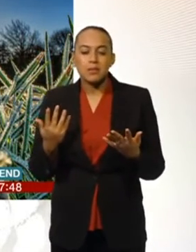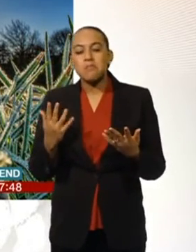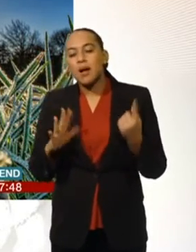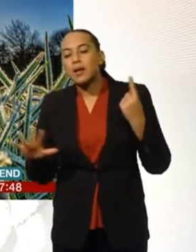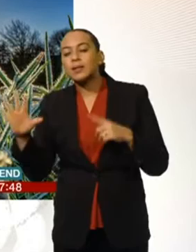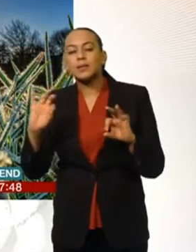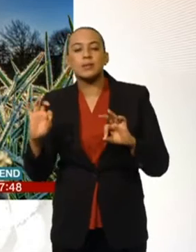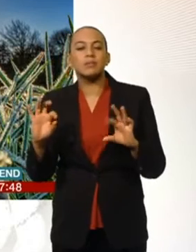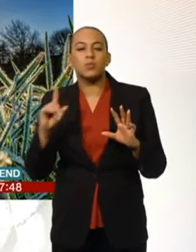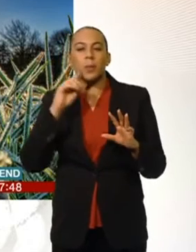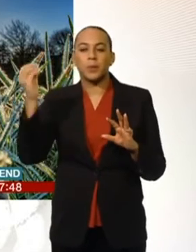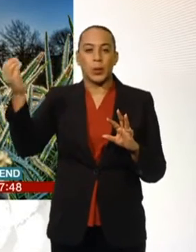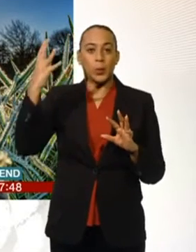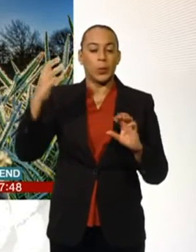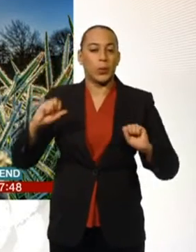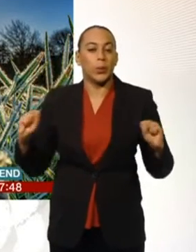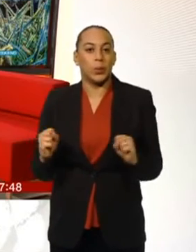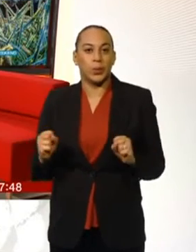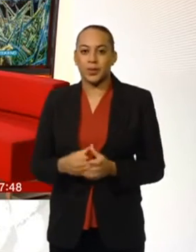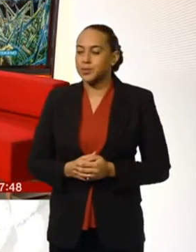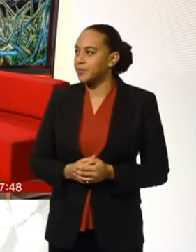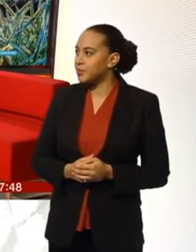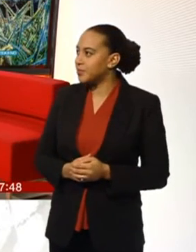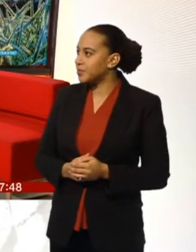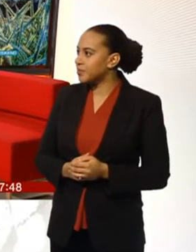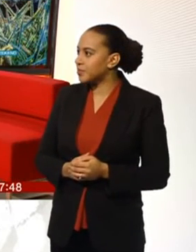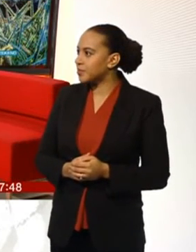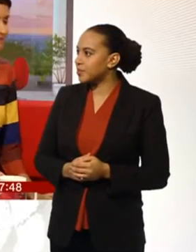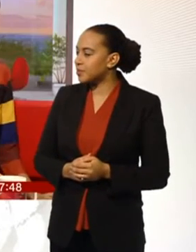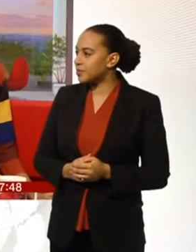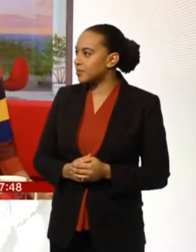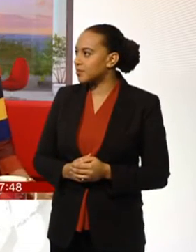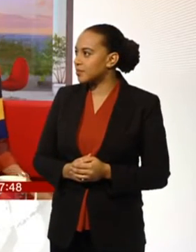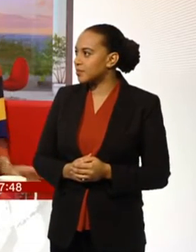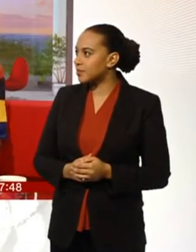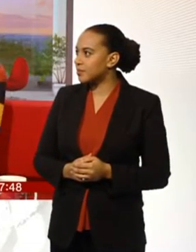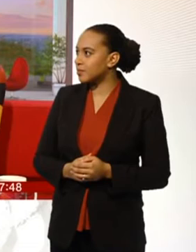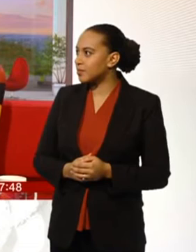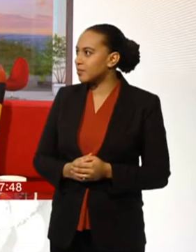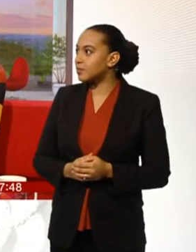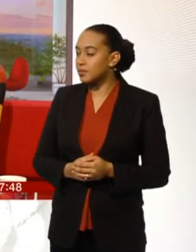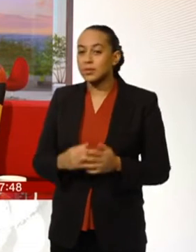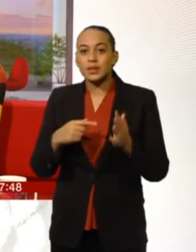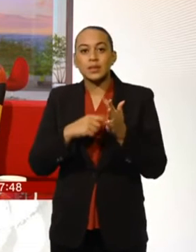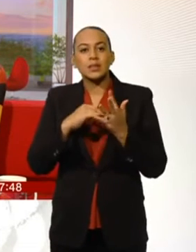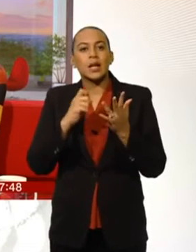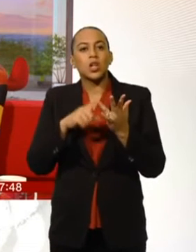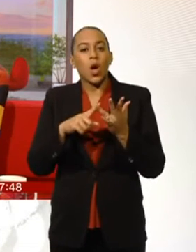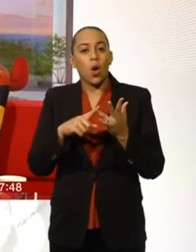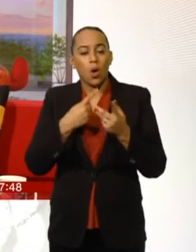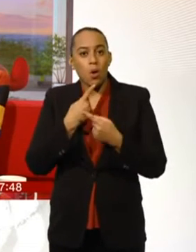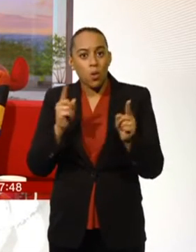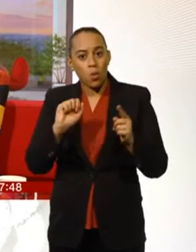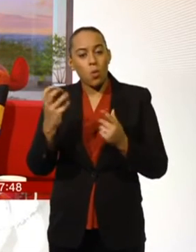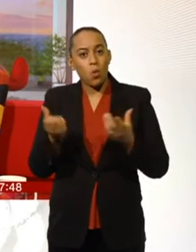good crisp winter sunshine. Back to you both. Sounds lovely. Matt, many thanks. 7.48 at time now. Britain's biggest retailer Tesco has revealed that sales